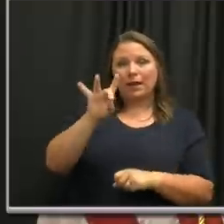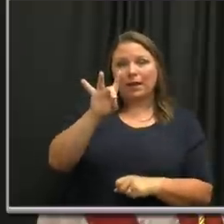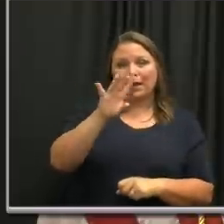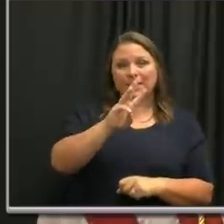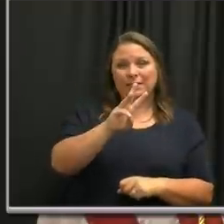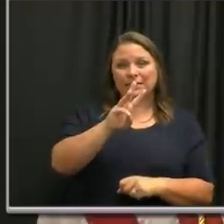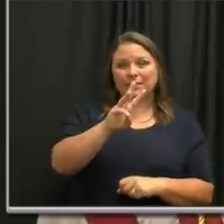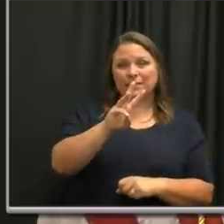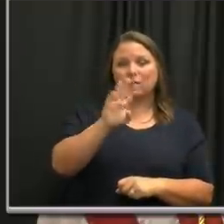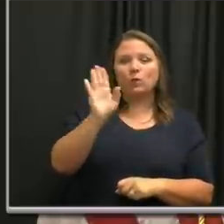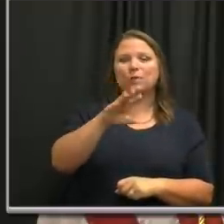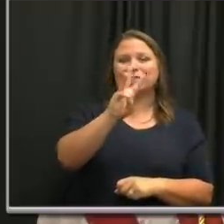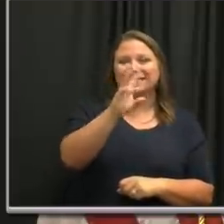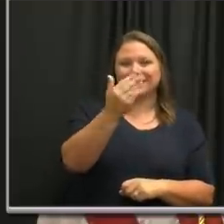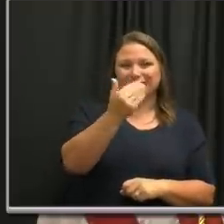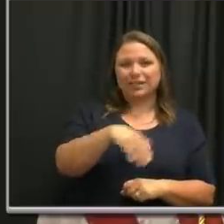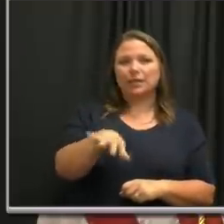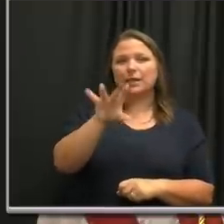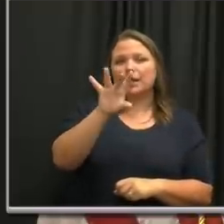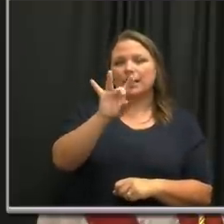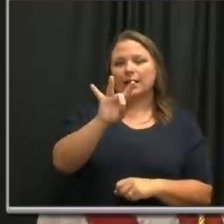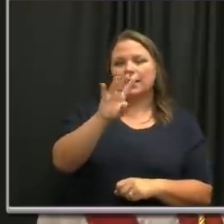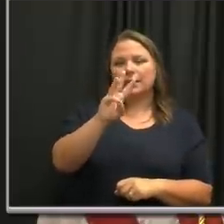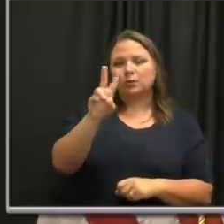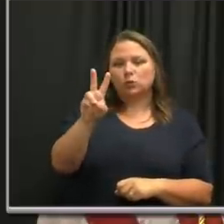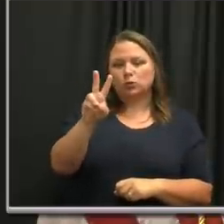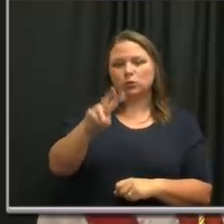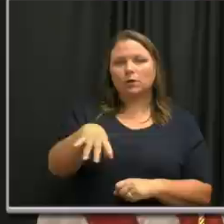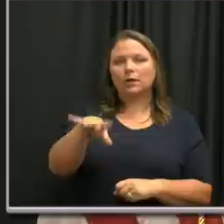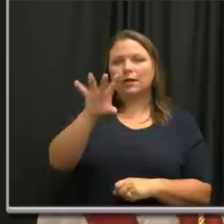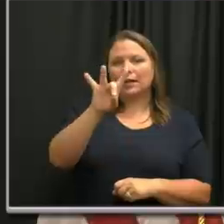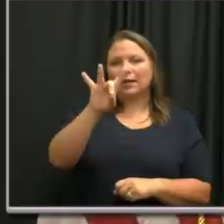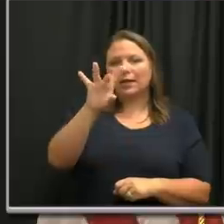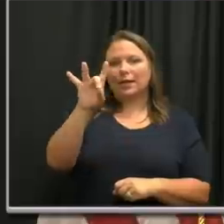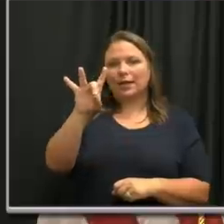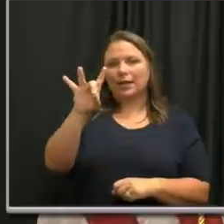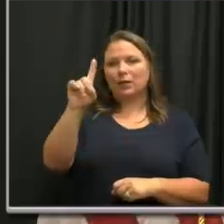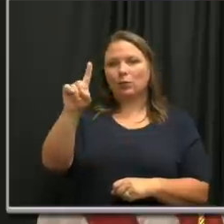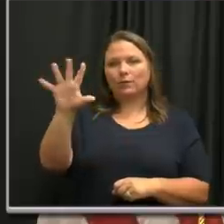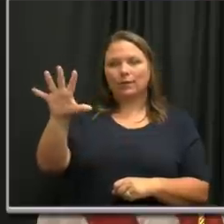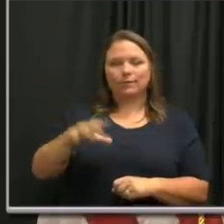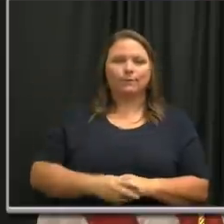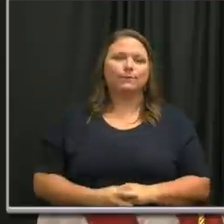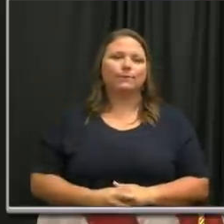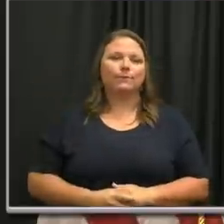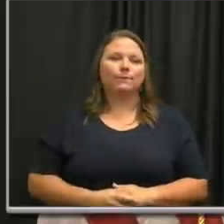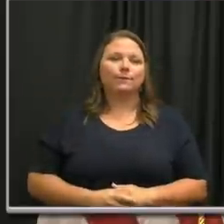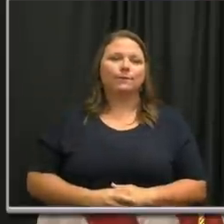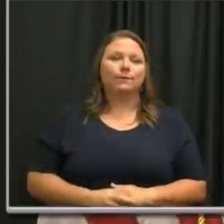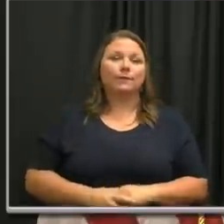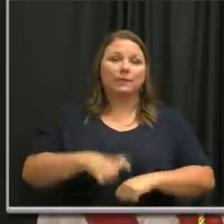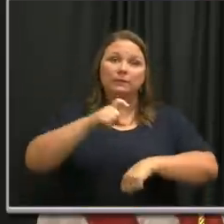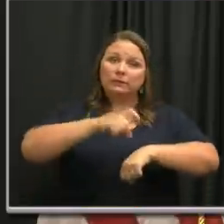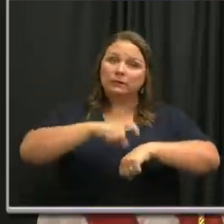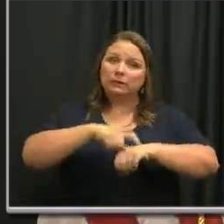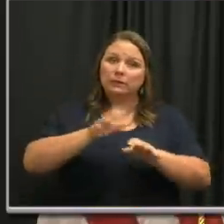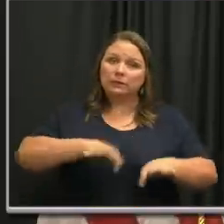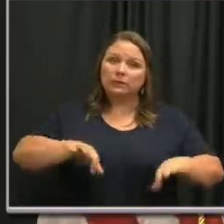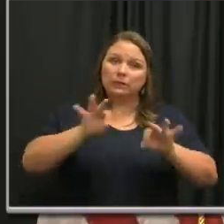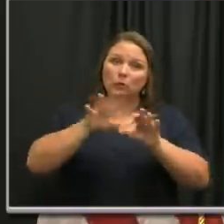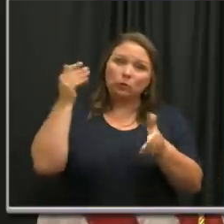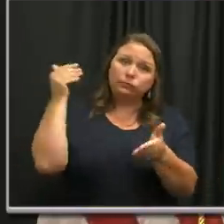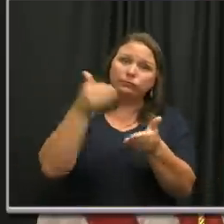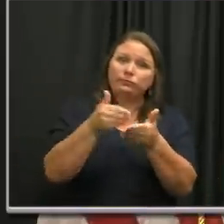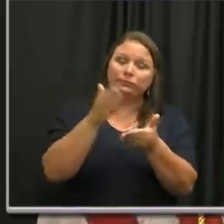615-862-8815. Time is running short,